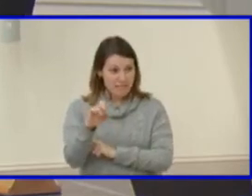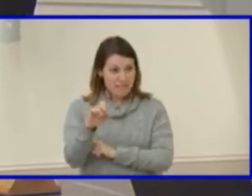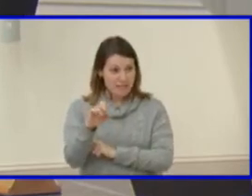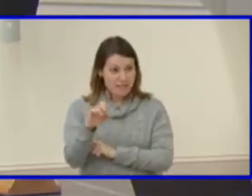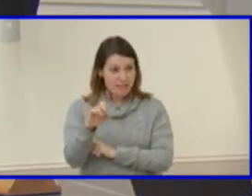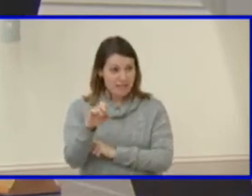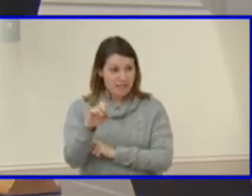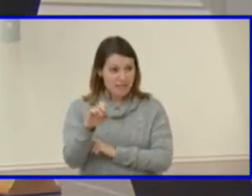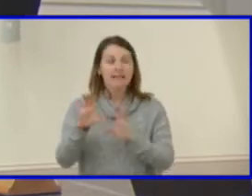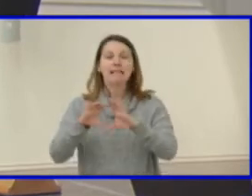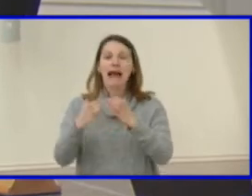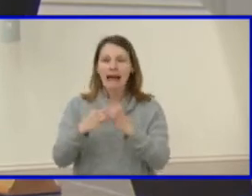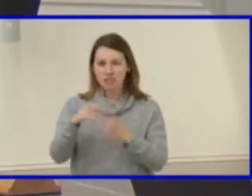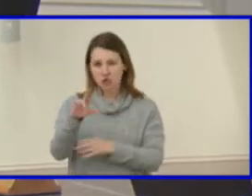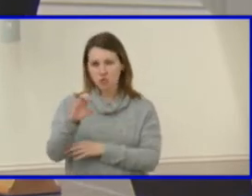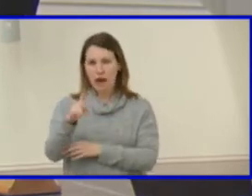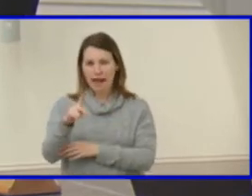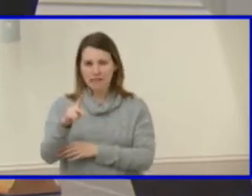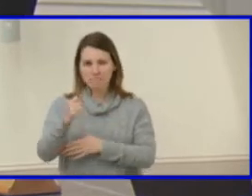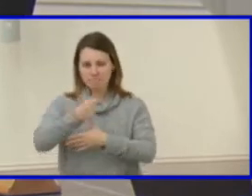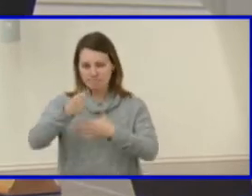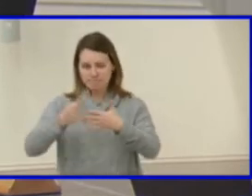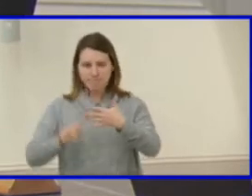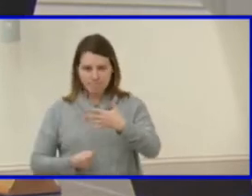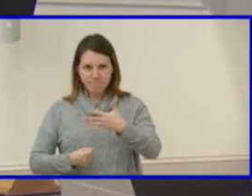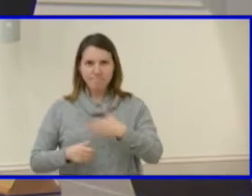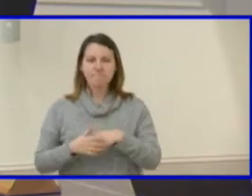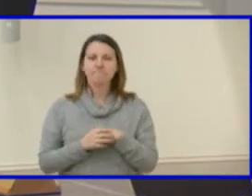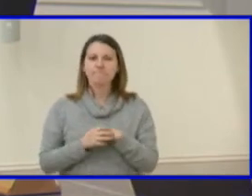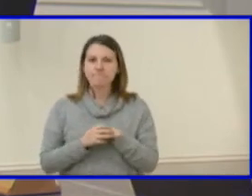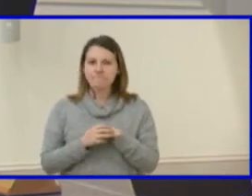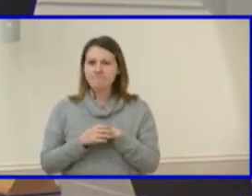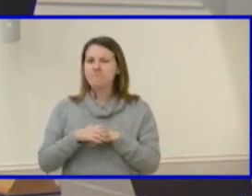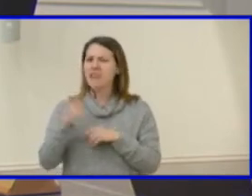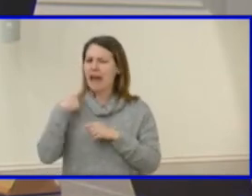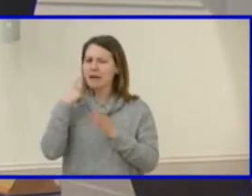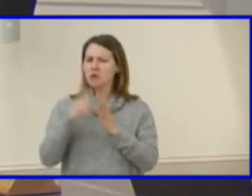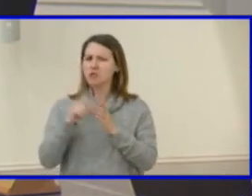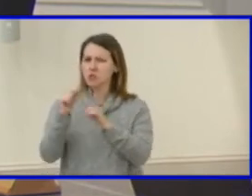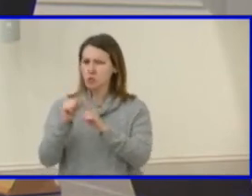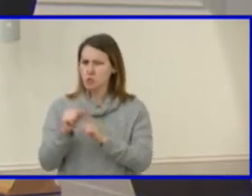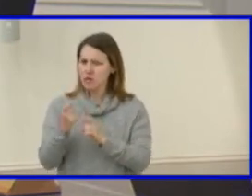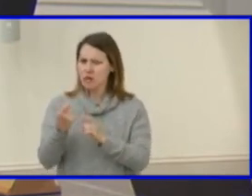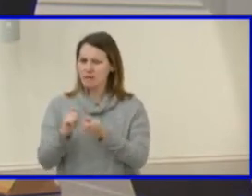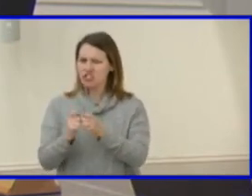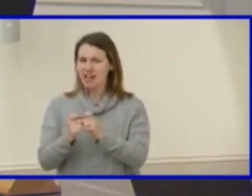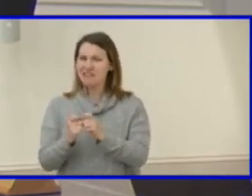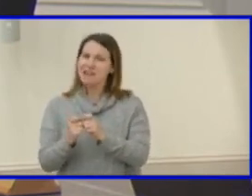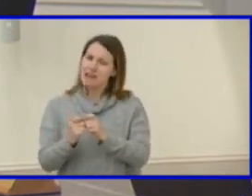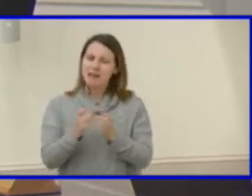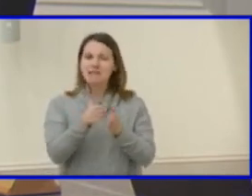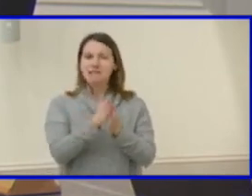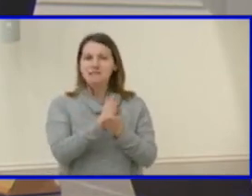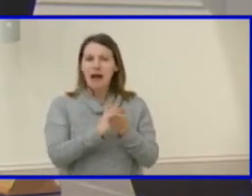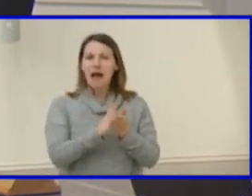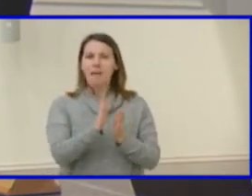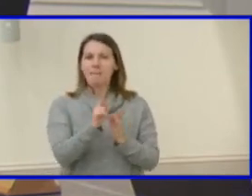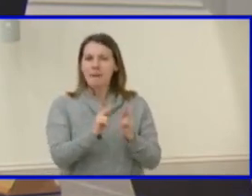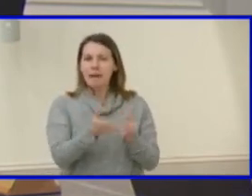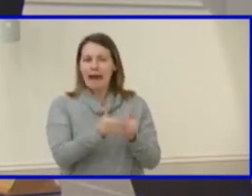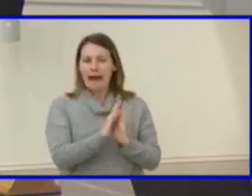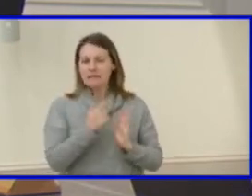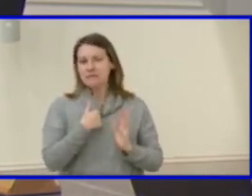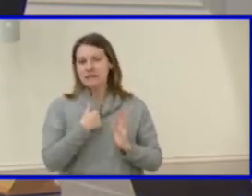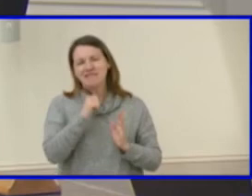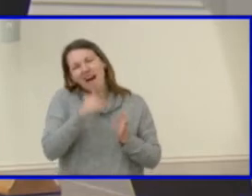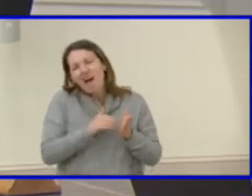class rank. Um, was there any, I get, um, this question, not super often, but it continues to bubble up. Was there any